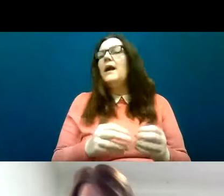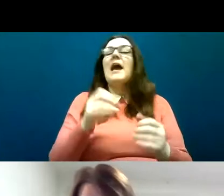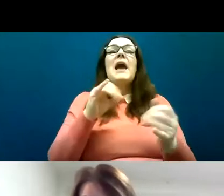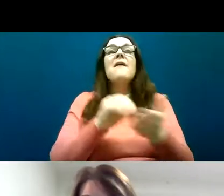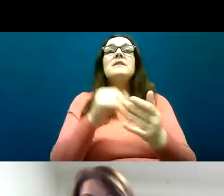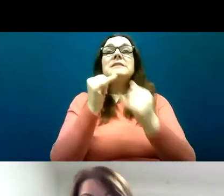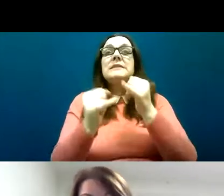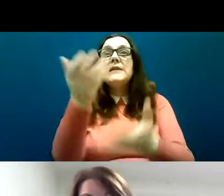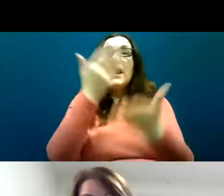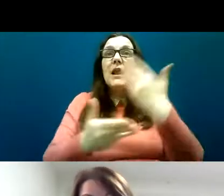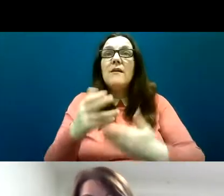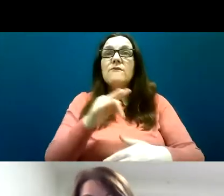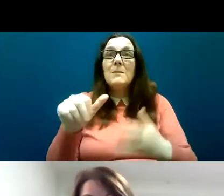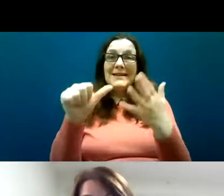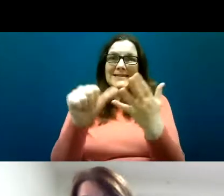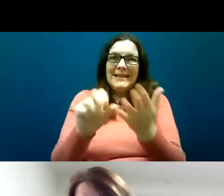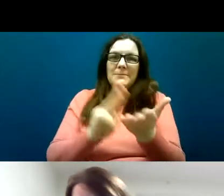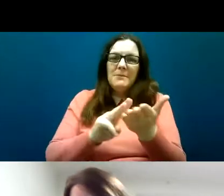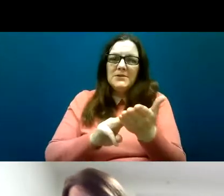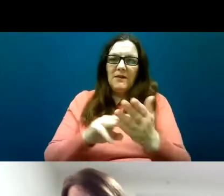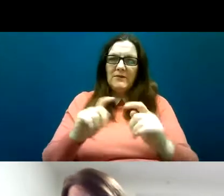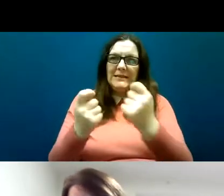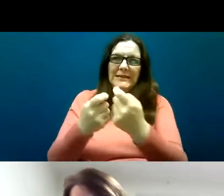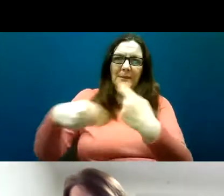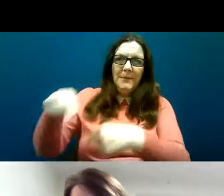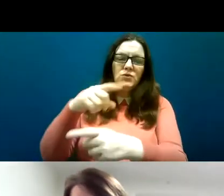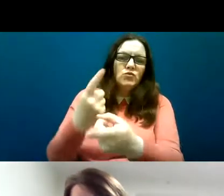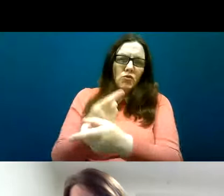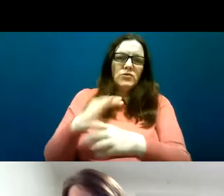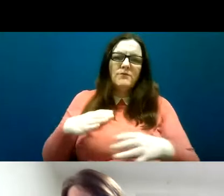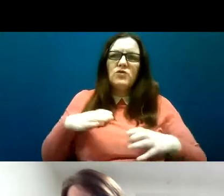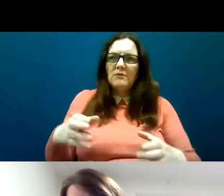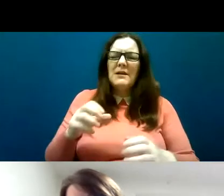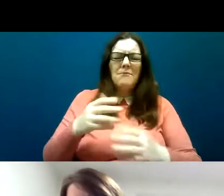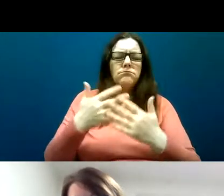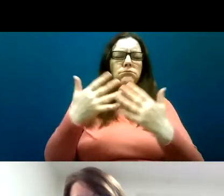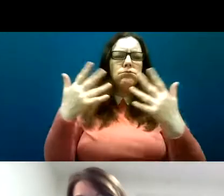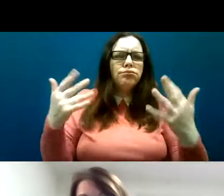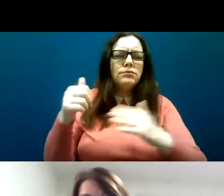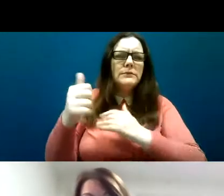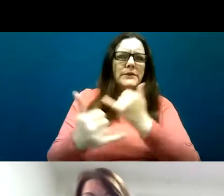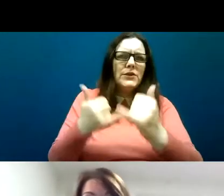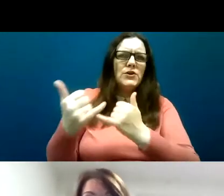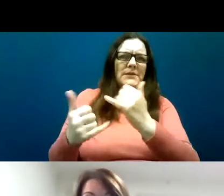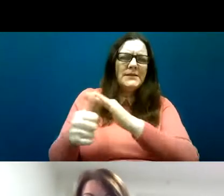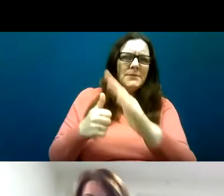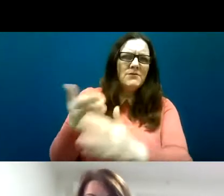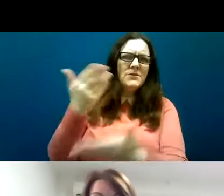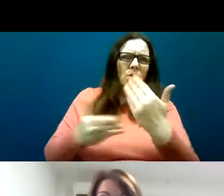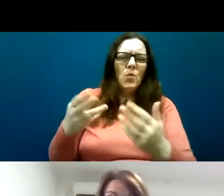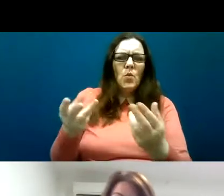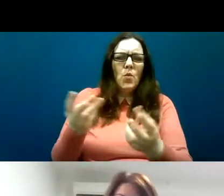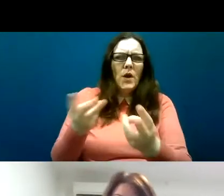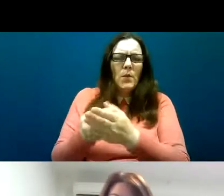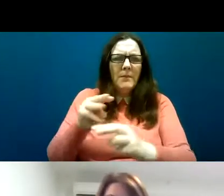team in the Dorsal Charity, and these have many years of experience in working with people with disability and supporting